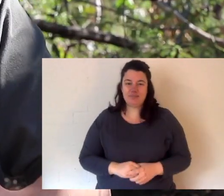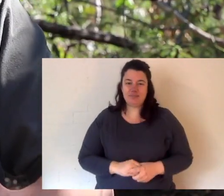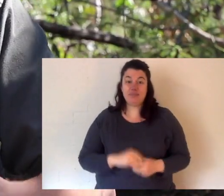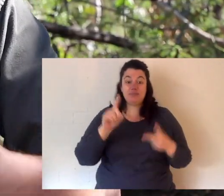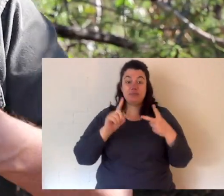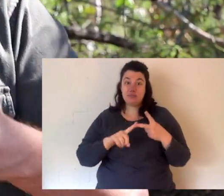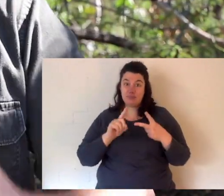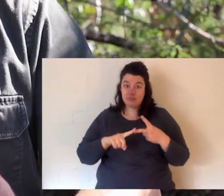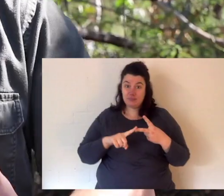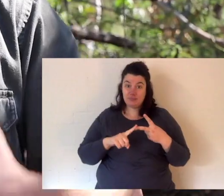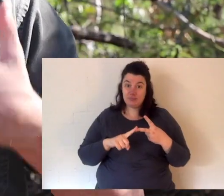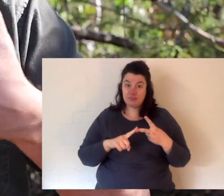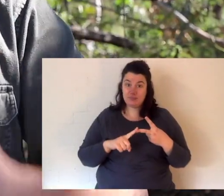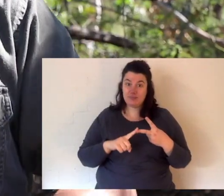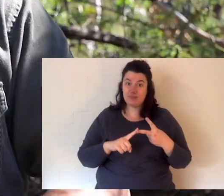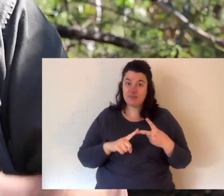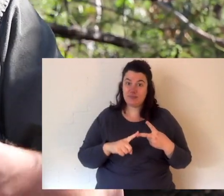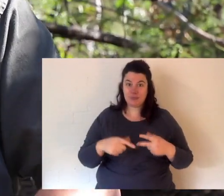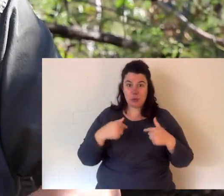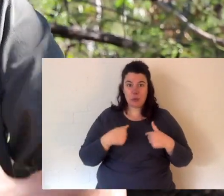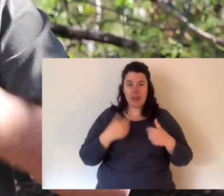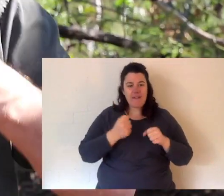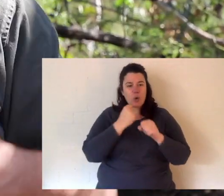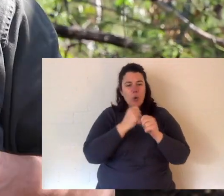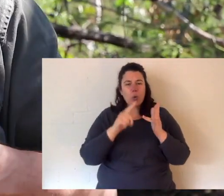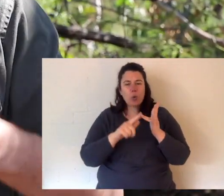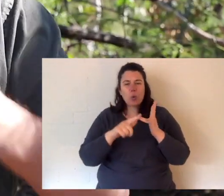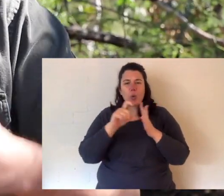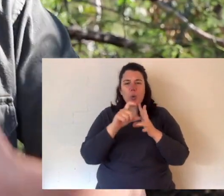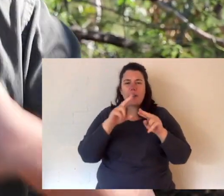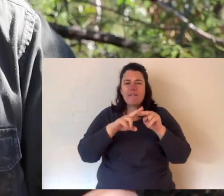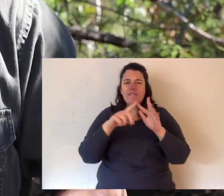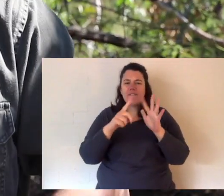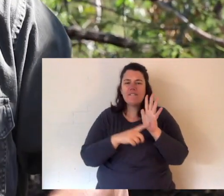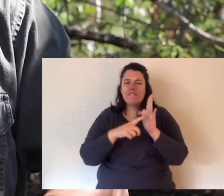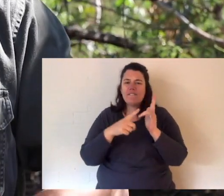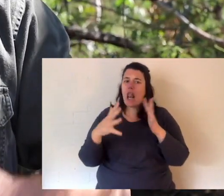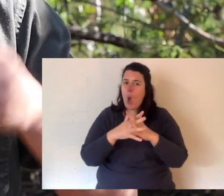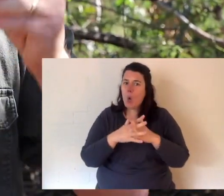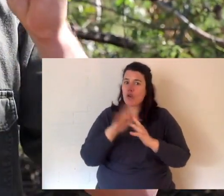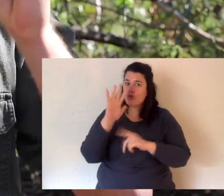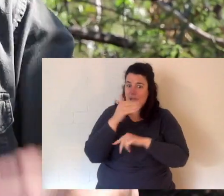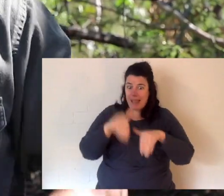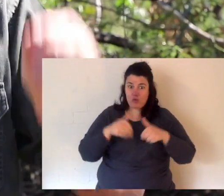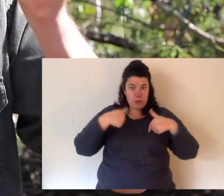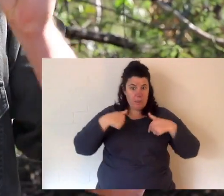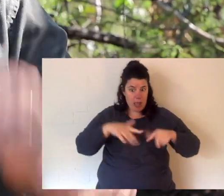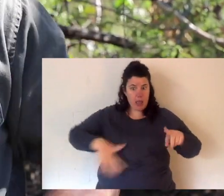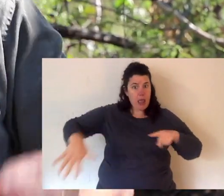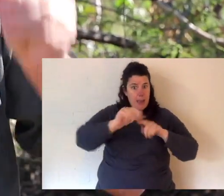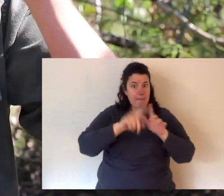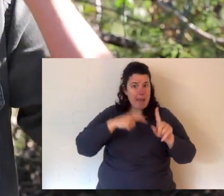homework we have Goodfellows tree kangaroos at the reptile park. They're from Papua New Guinea. Now there is one